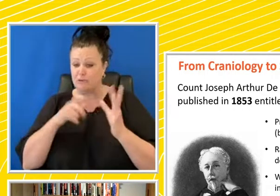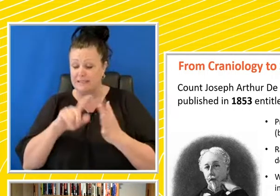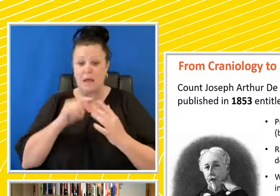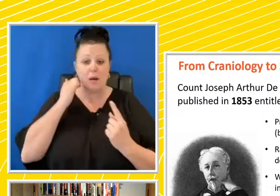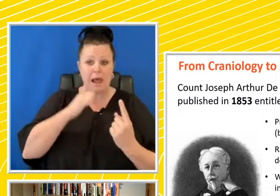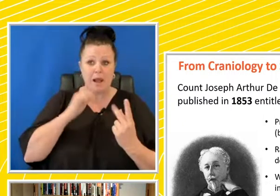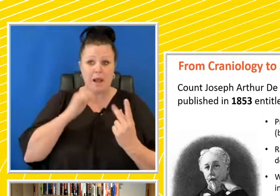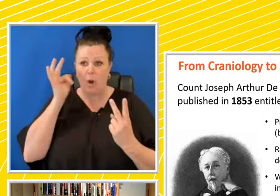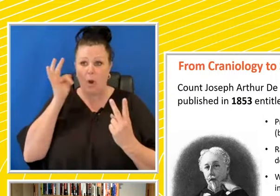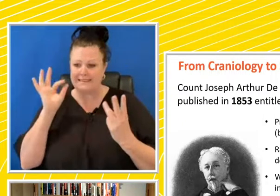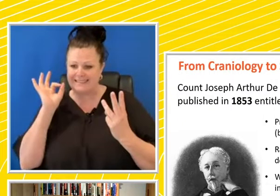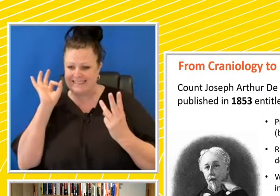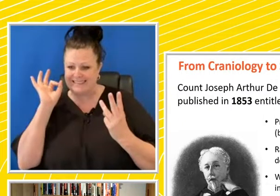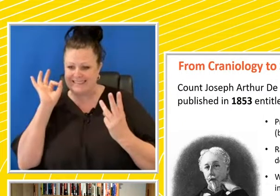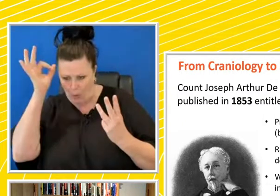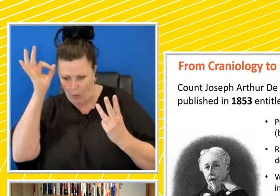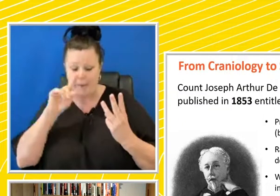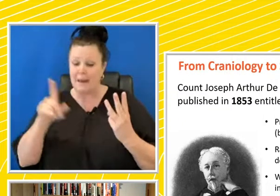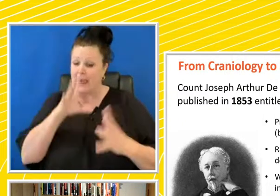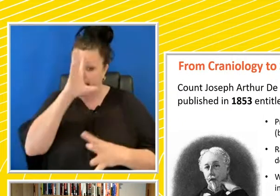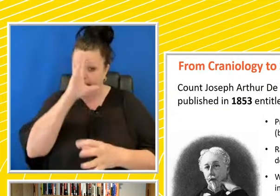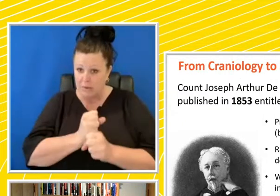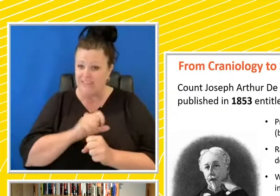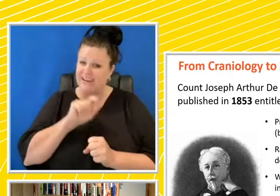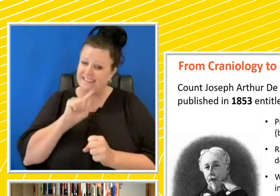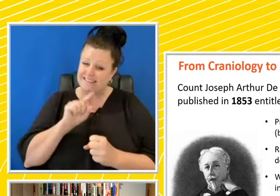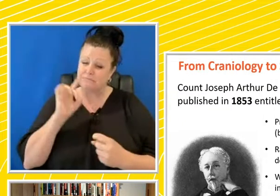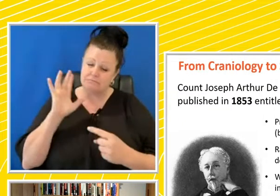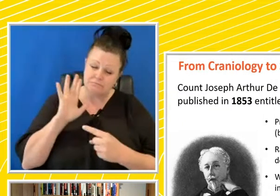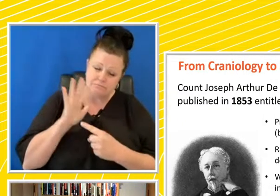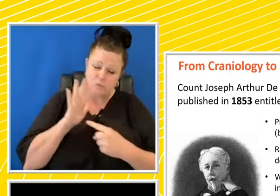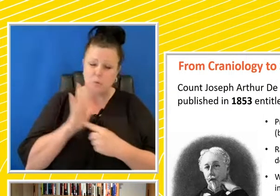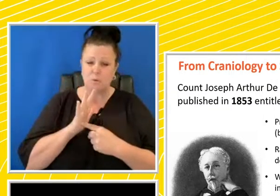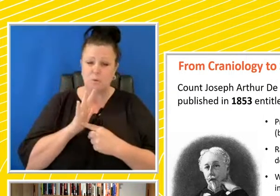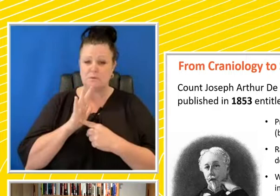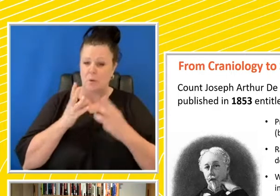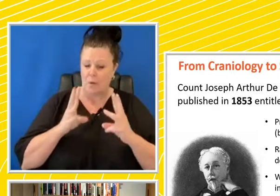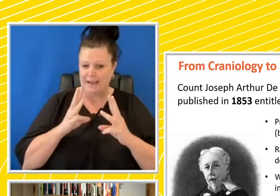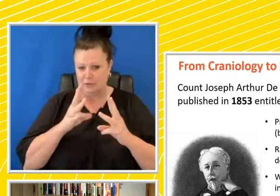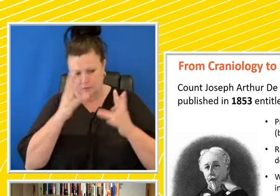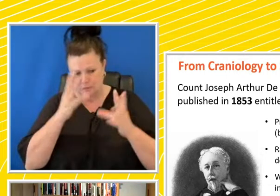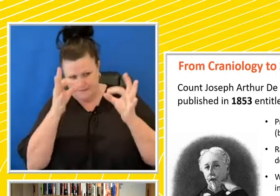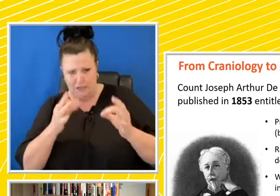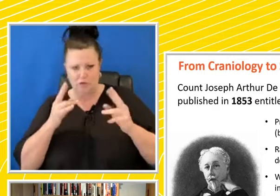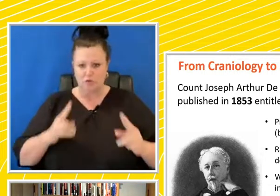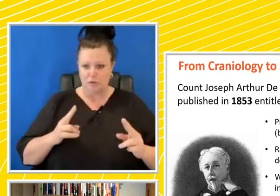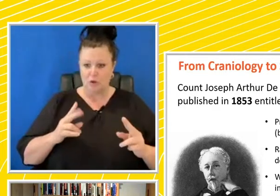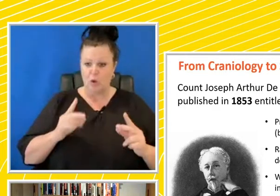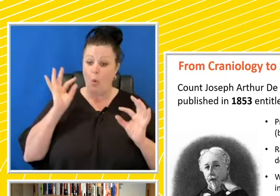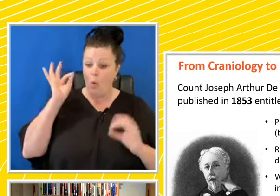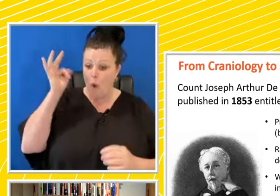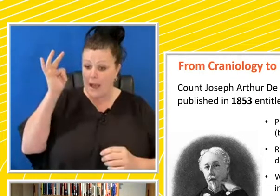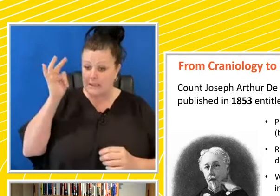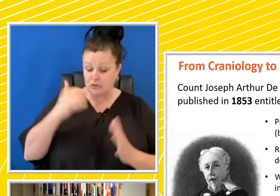white and yellow, but he believed it was the single most important factor determining the nature of human society. White race was